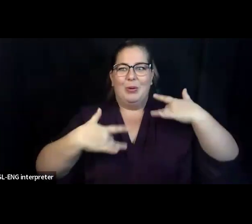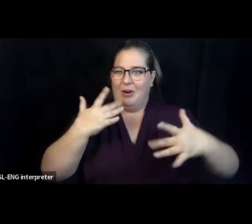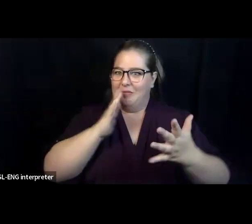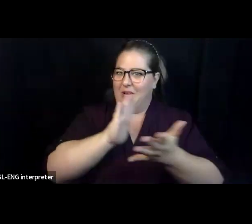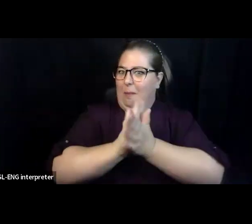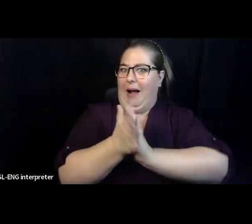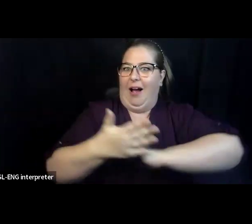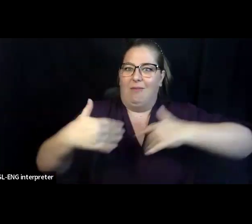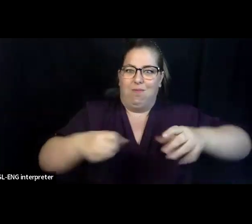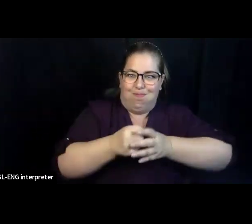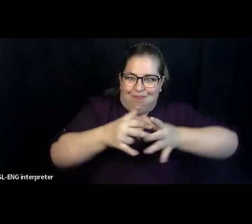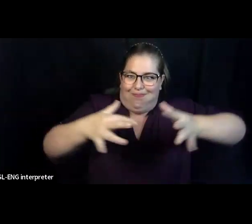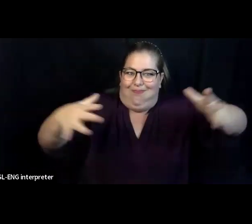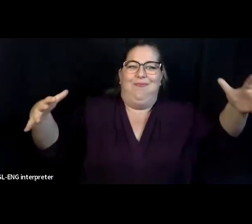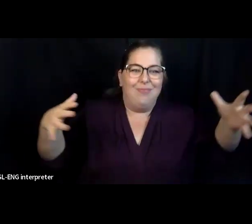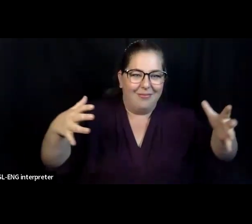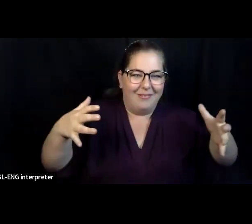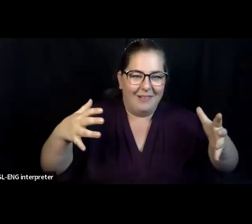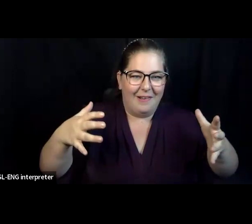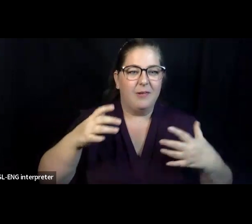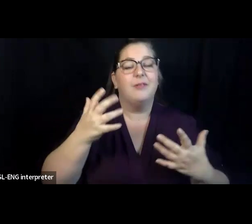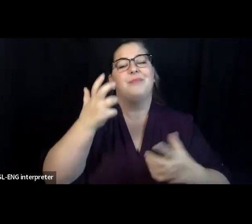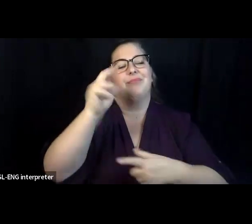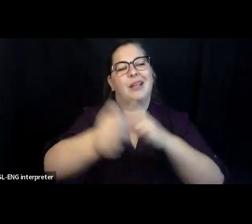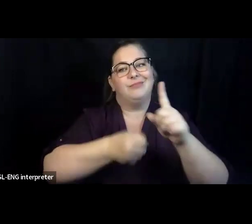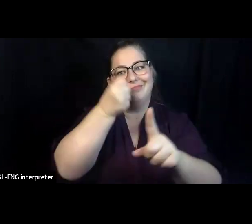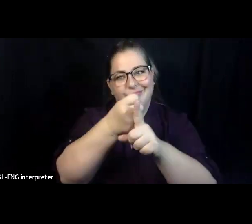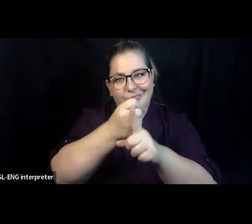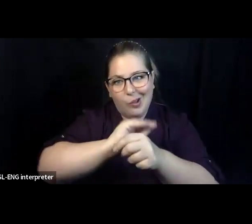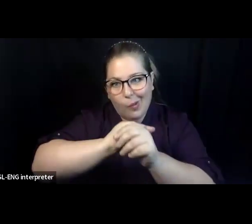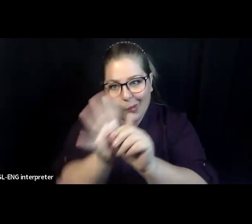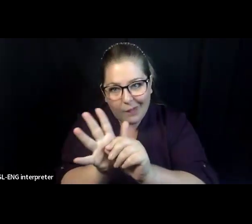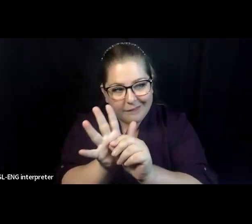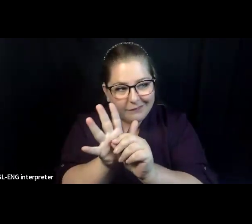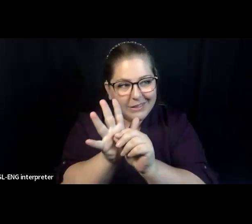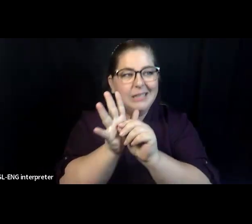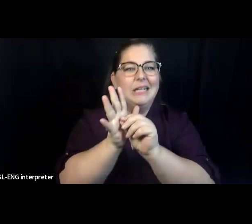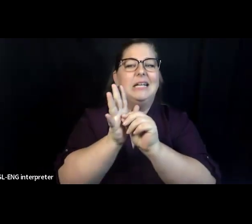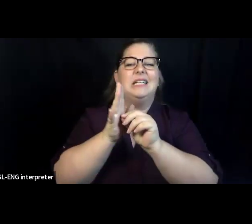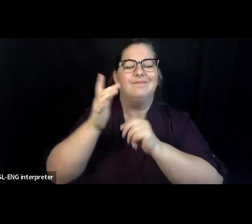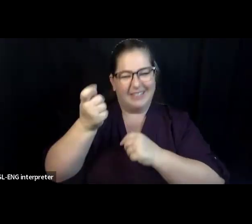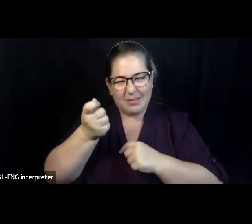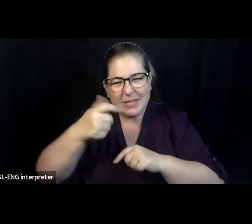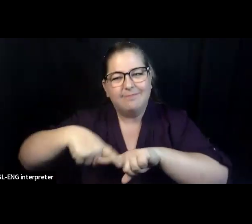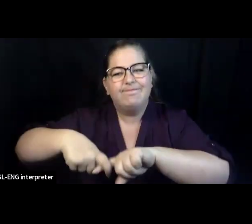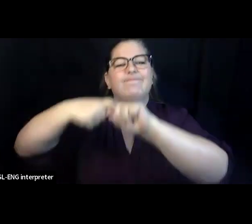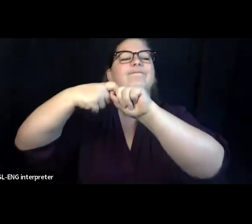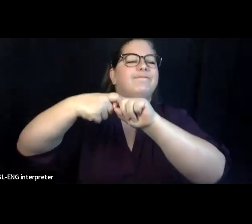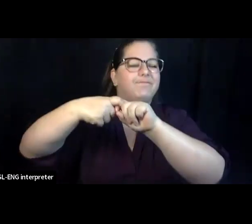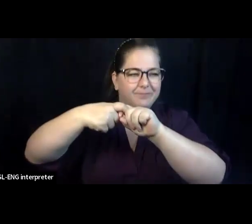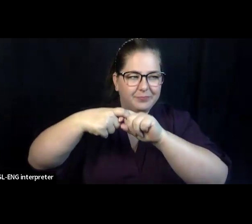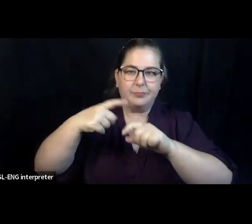pandemic happened. And so it was really exciting for a lot of us who've been waiting and hoping to see this move forward, to see the city